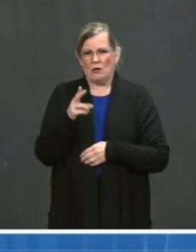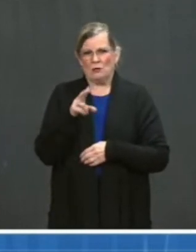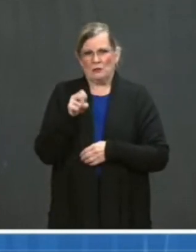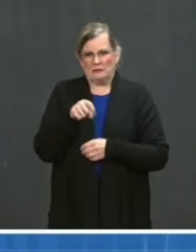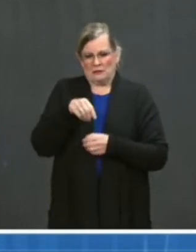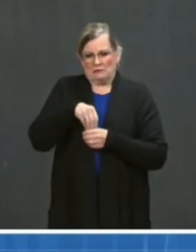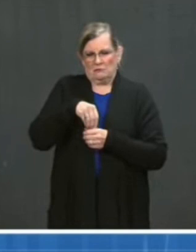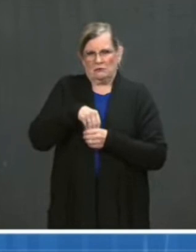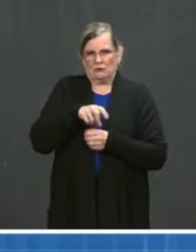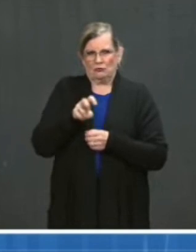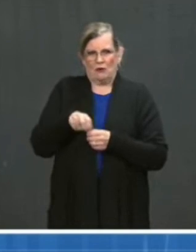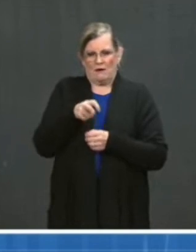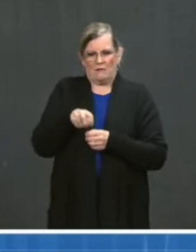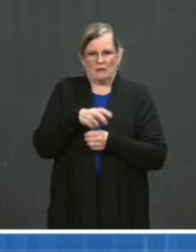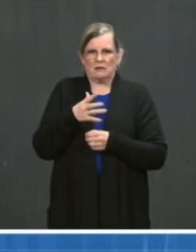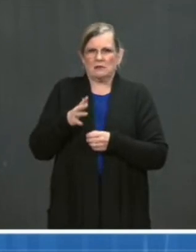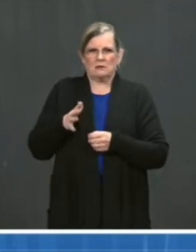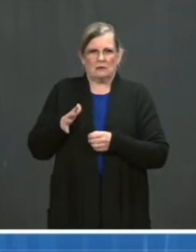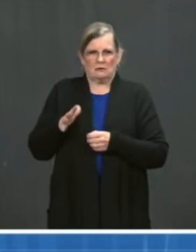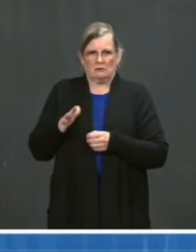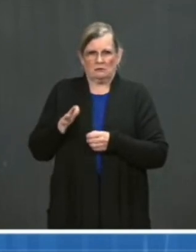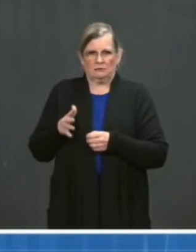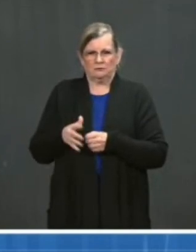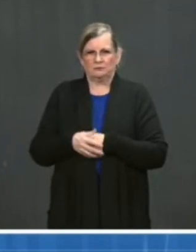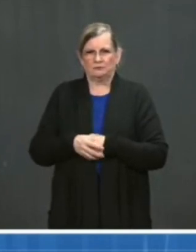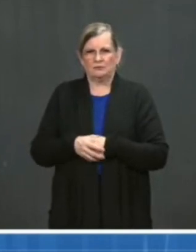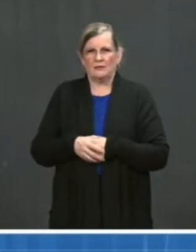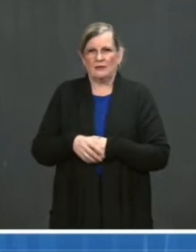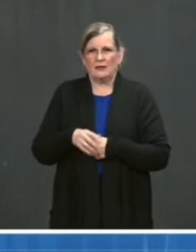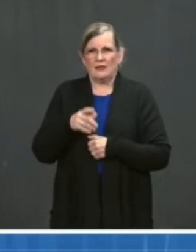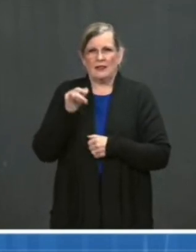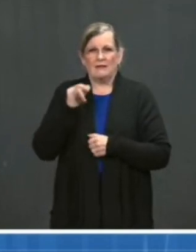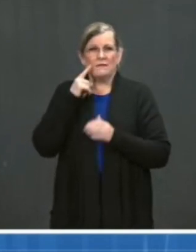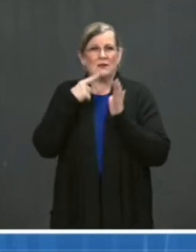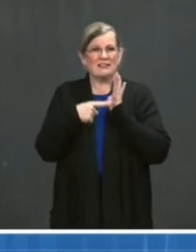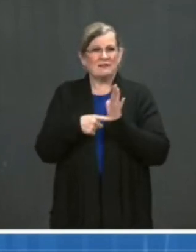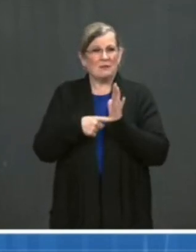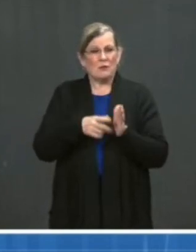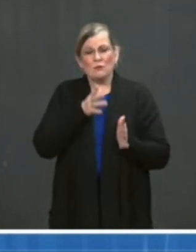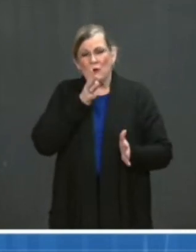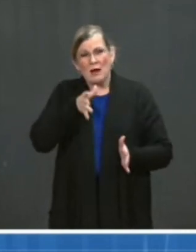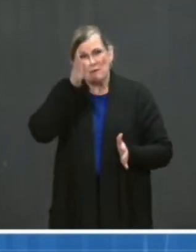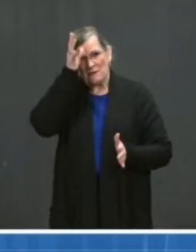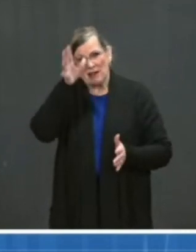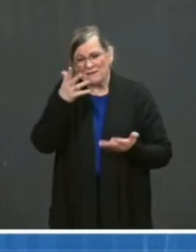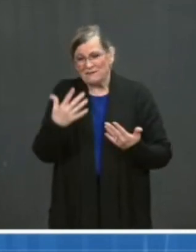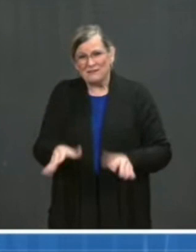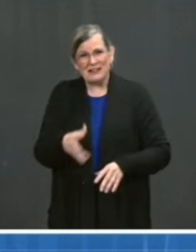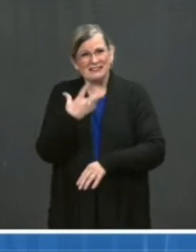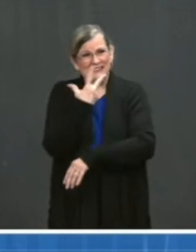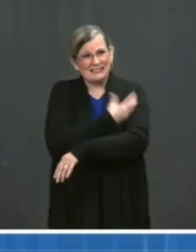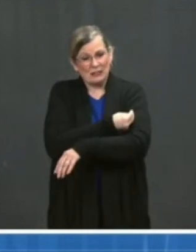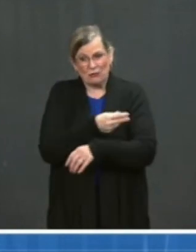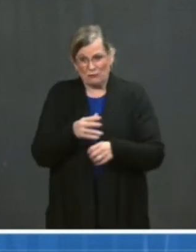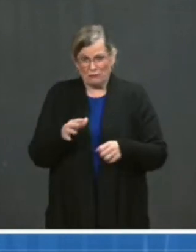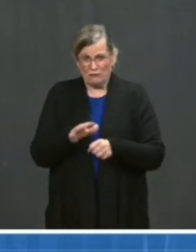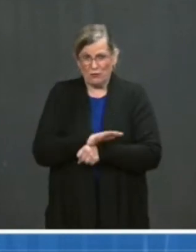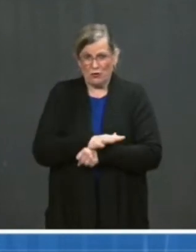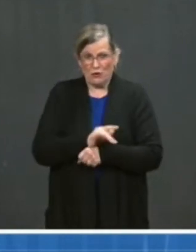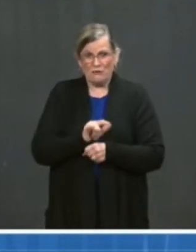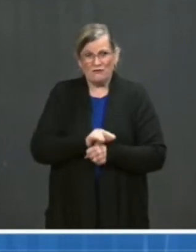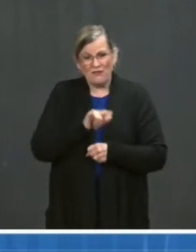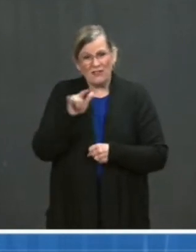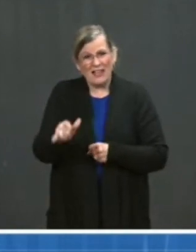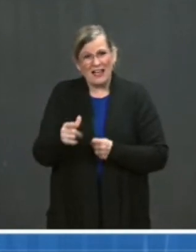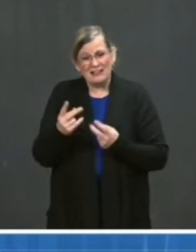example, fully vaccinated grandparents can fly to visit their healthy grandkids without getting a COVID-19 test or